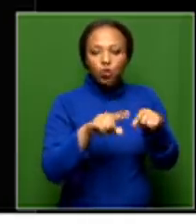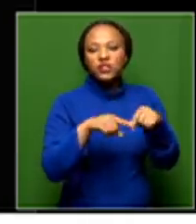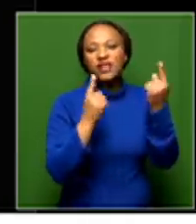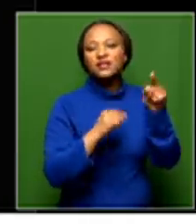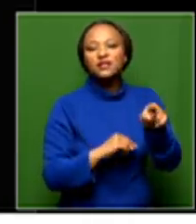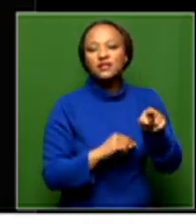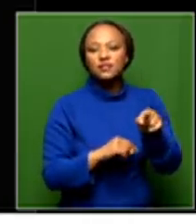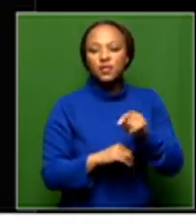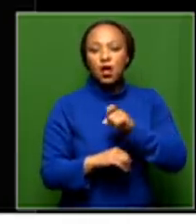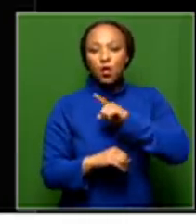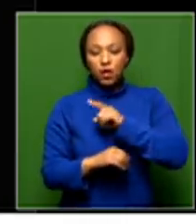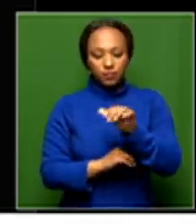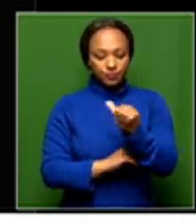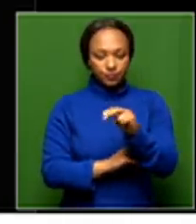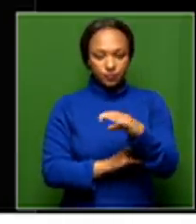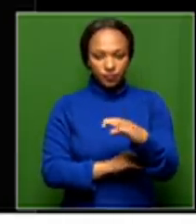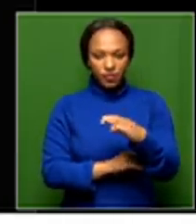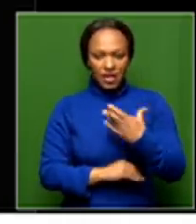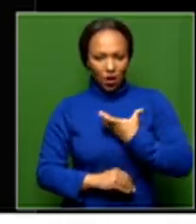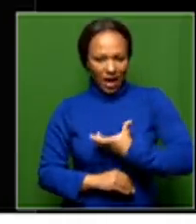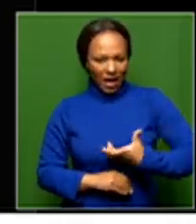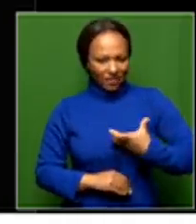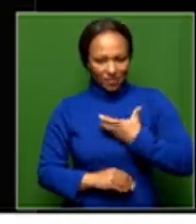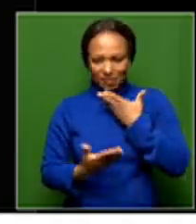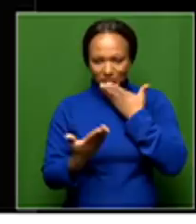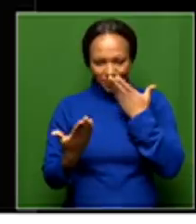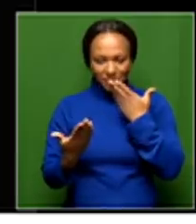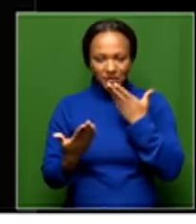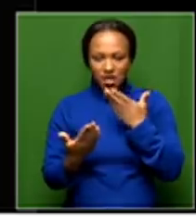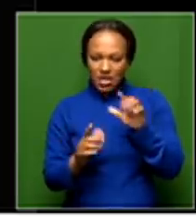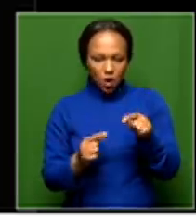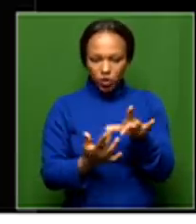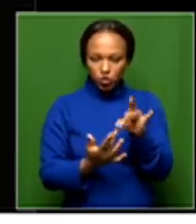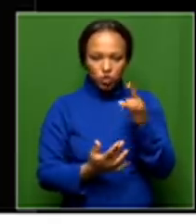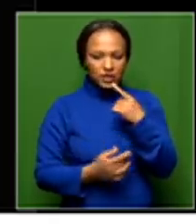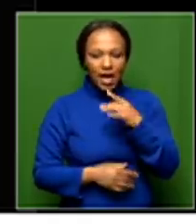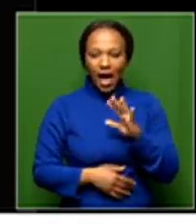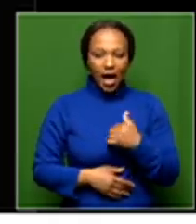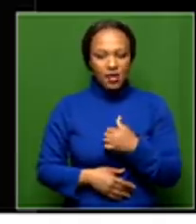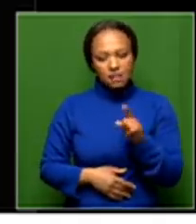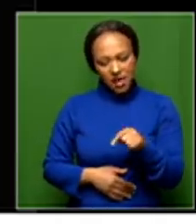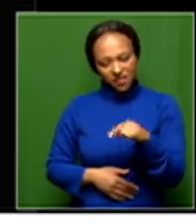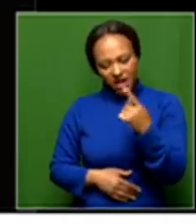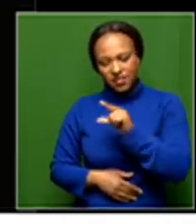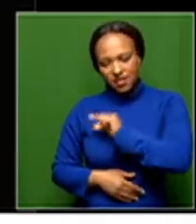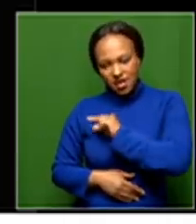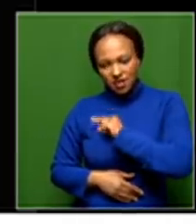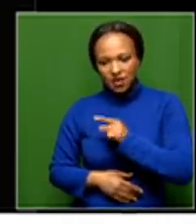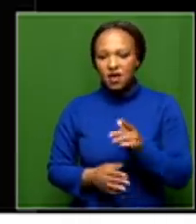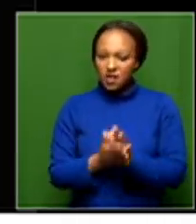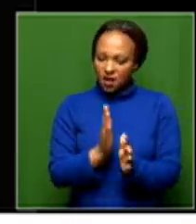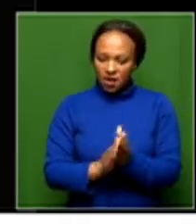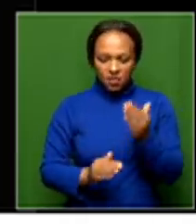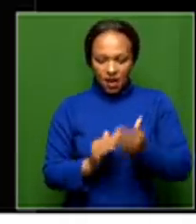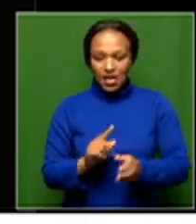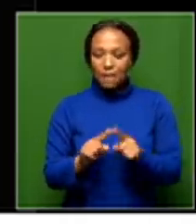fact that the ANC is not comfortably choosing to say innocent until proven guilty, that's the end of the